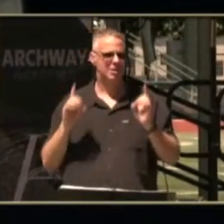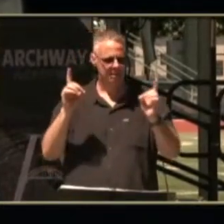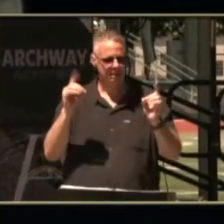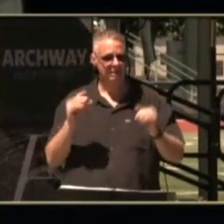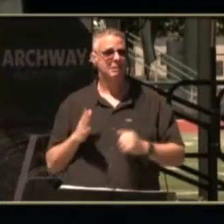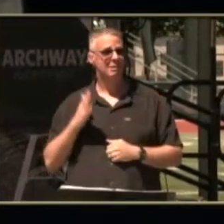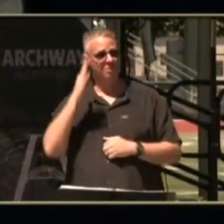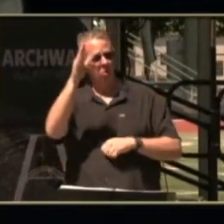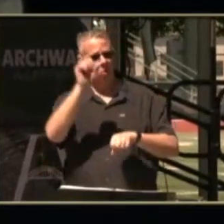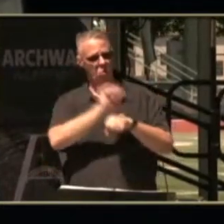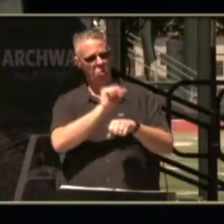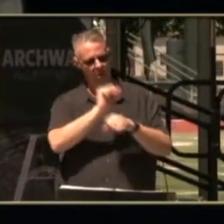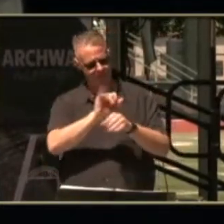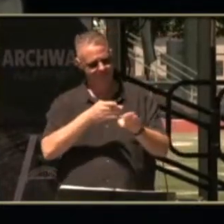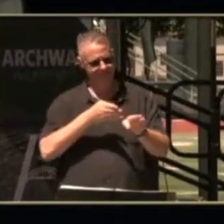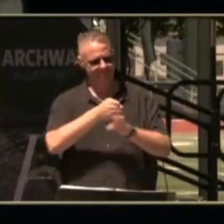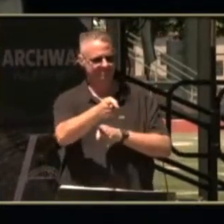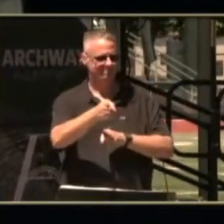eventually work in that field